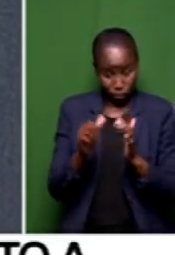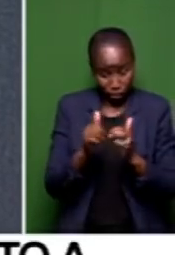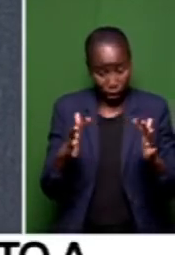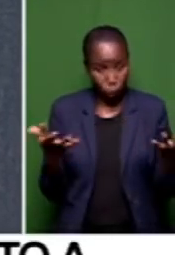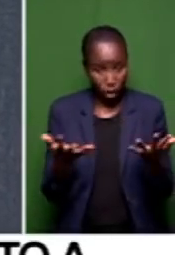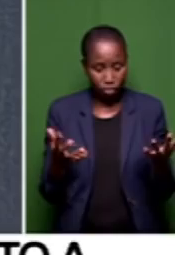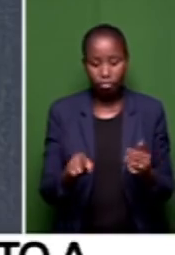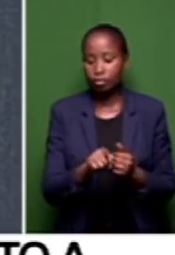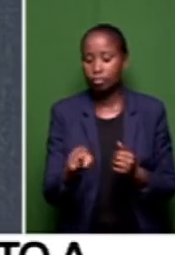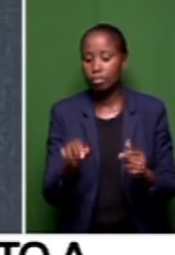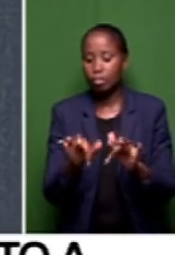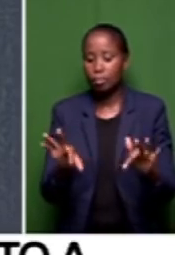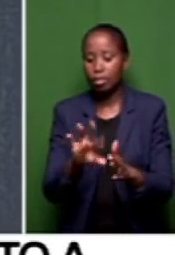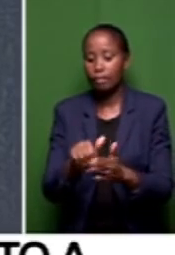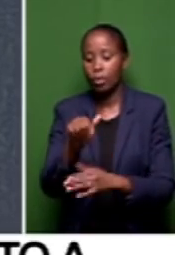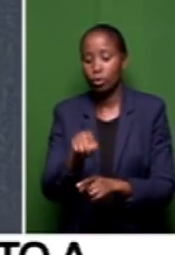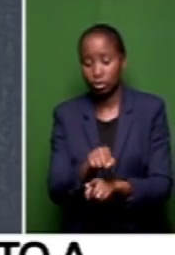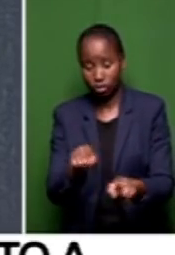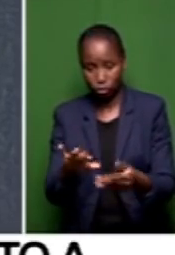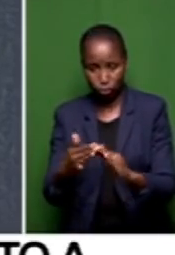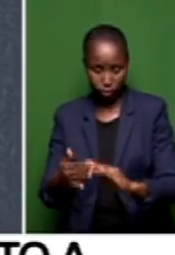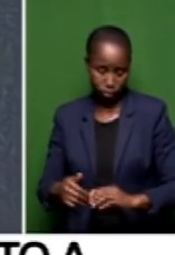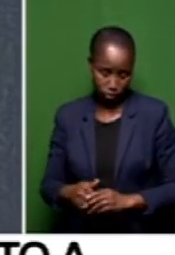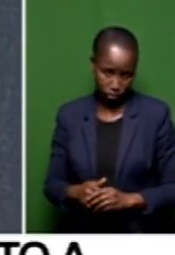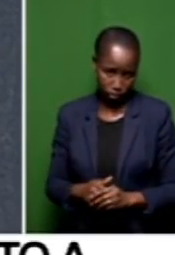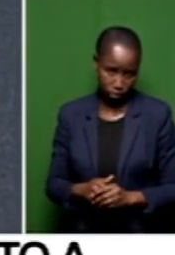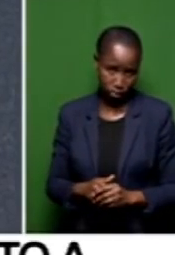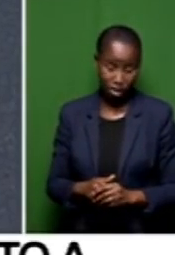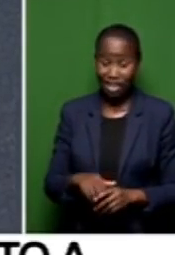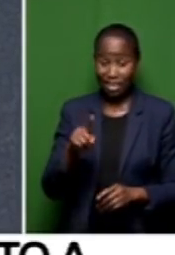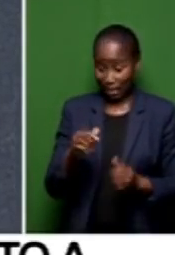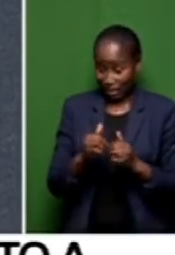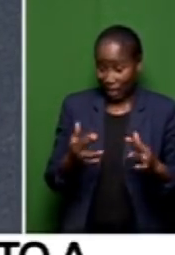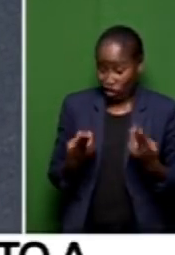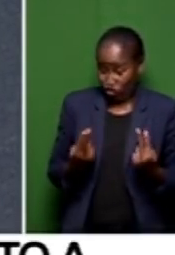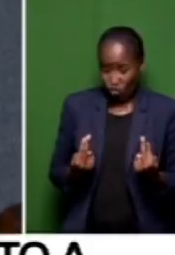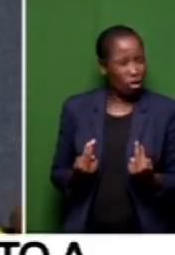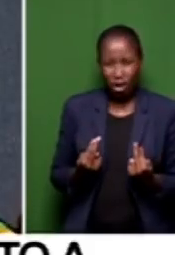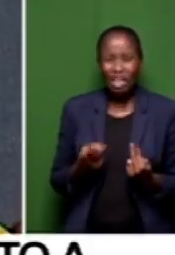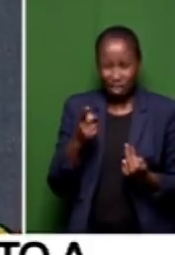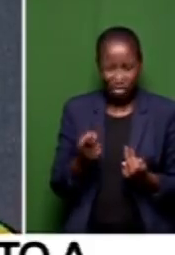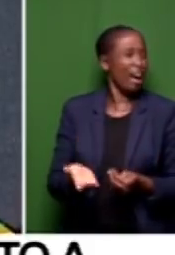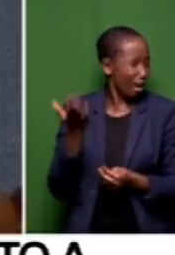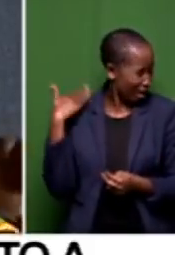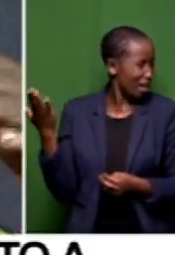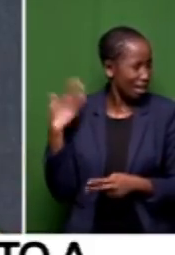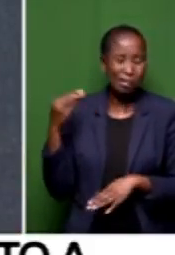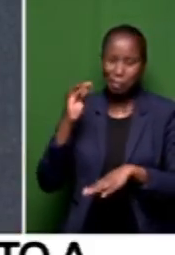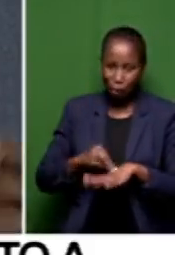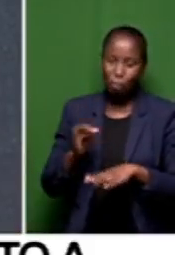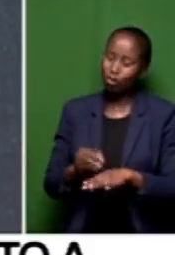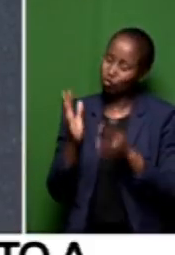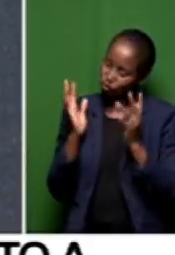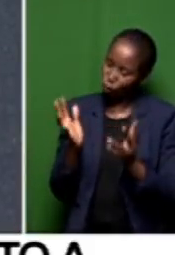It is not the crisis which starts in this time. It's been an existing and a piling up time, I mean